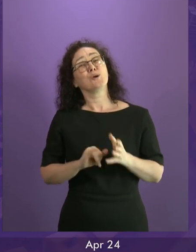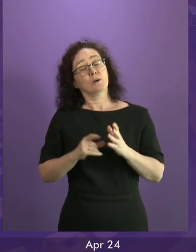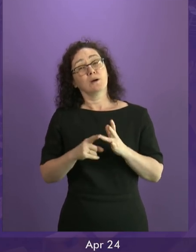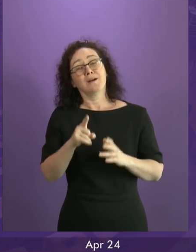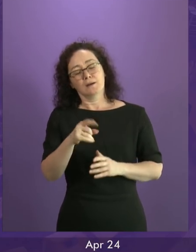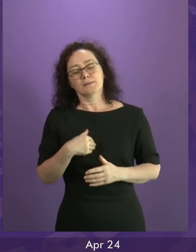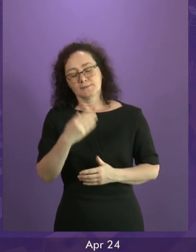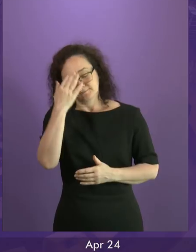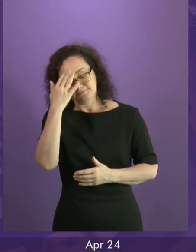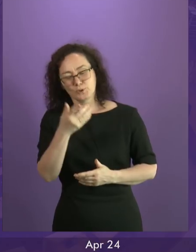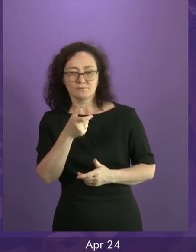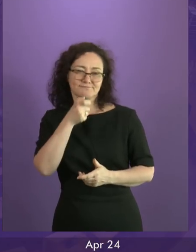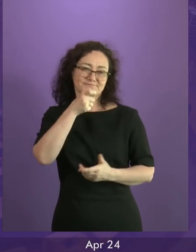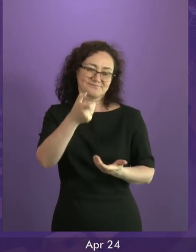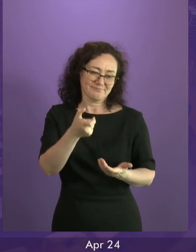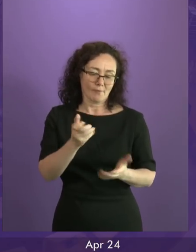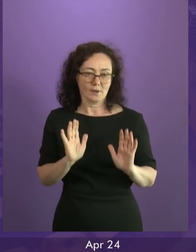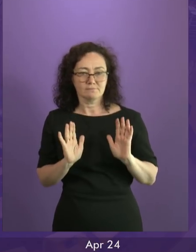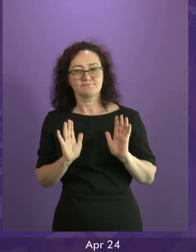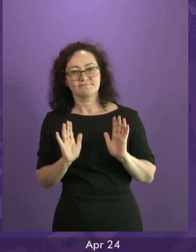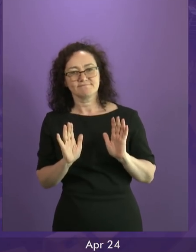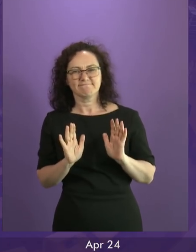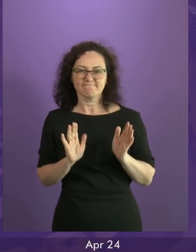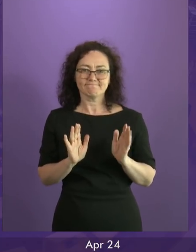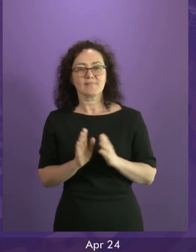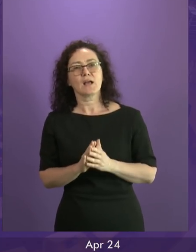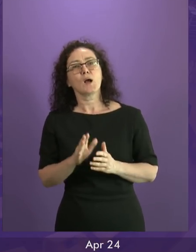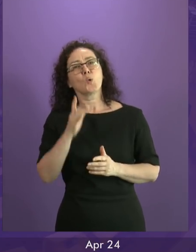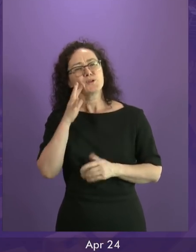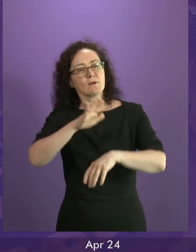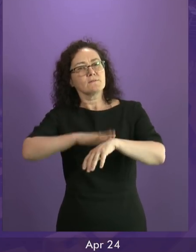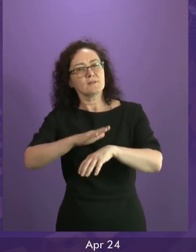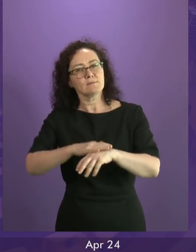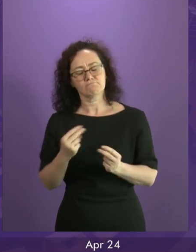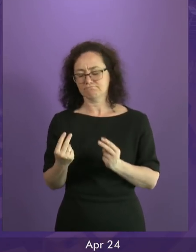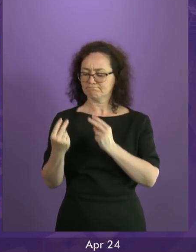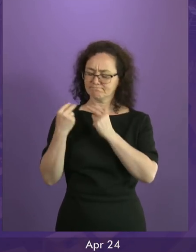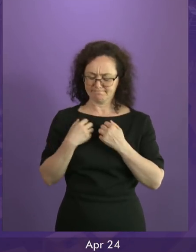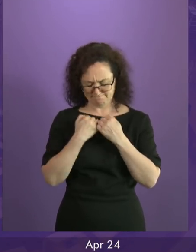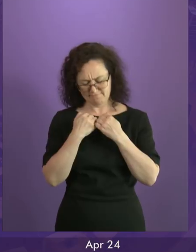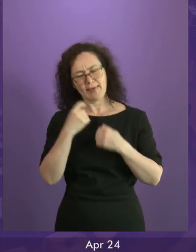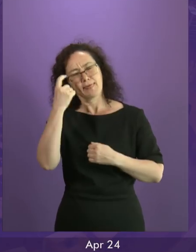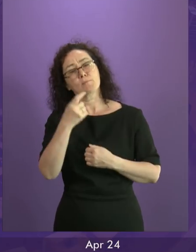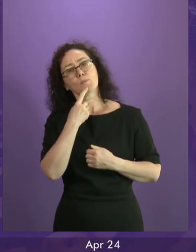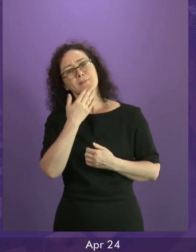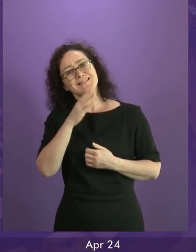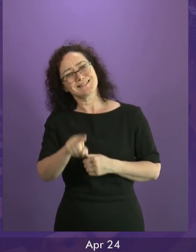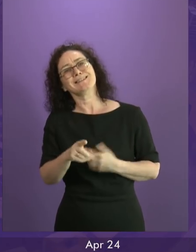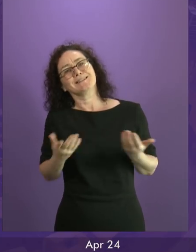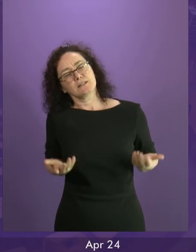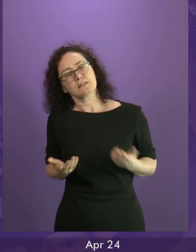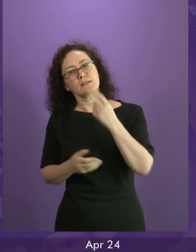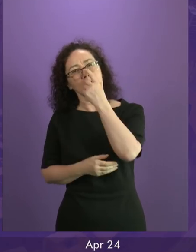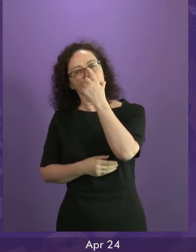Conservatives, when they've had the time for some calm reflection and got over having to talk again about Brexit, which I know they hate so much for